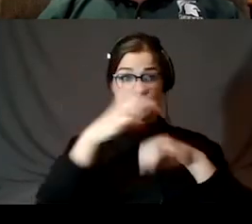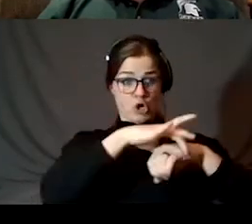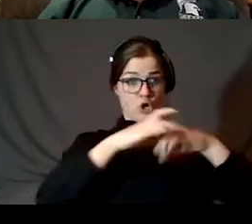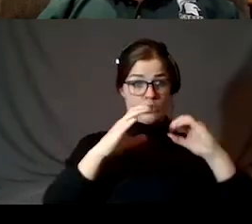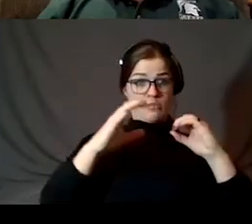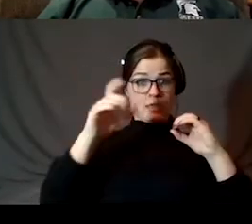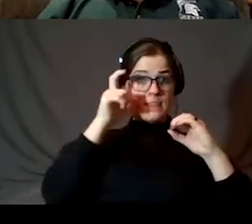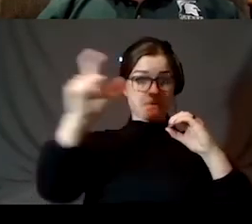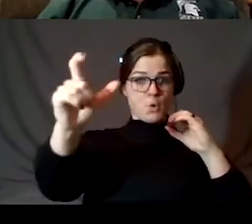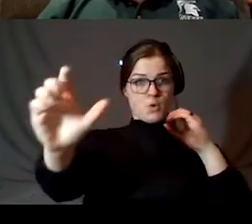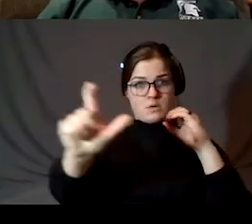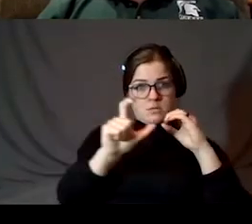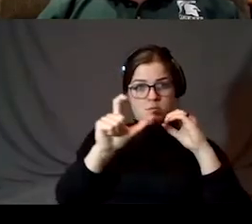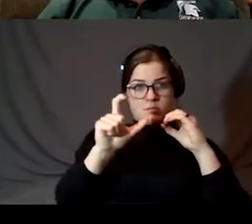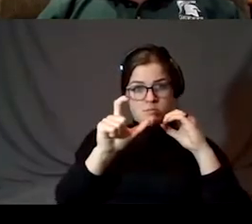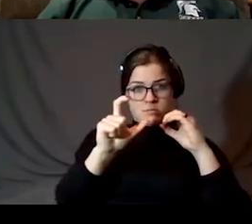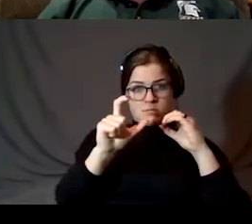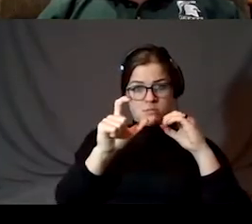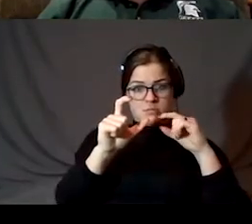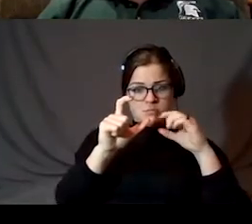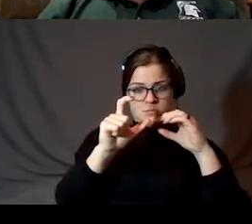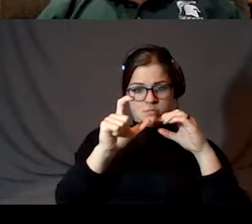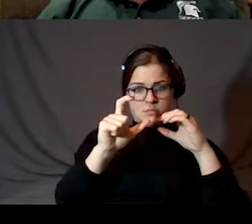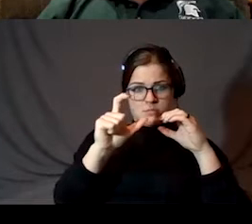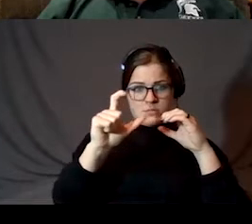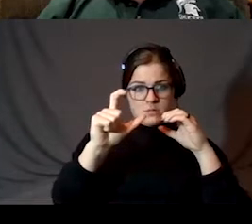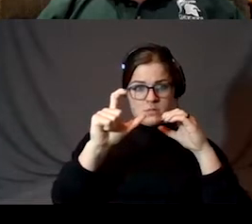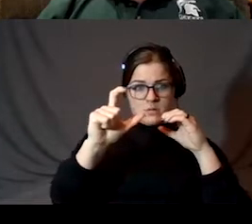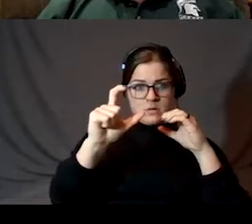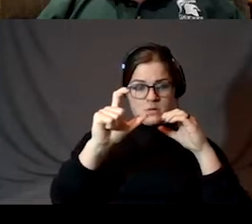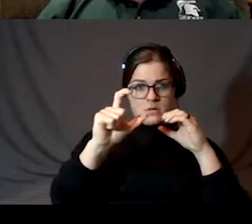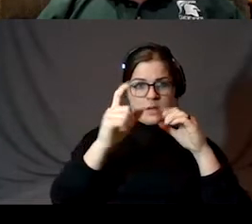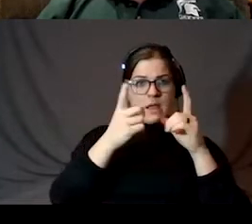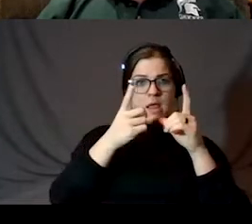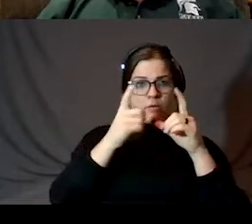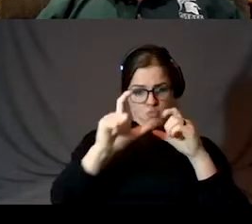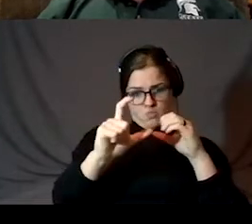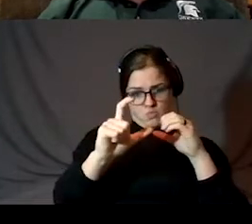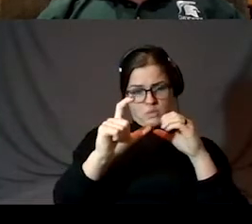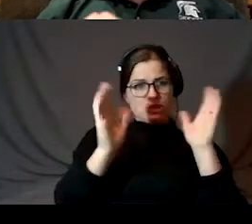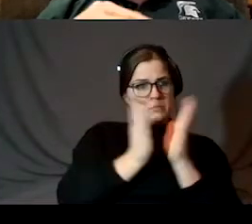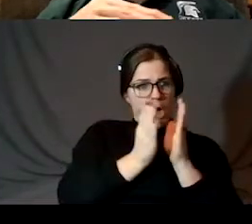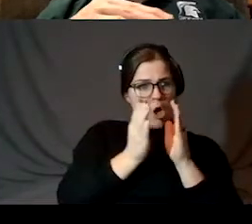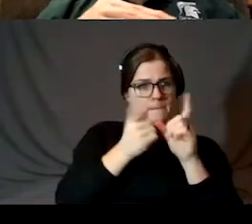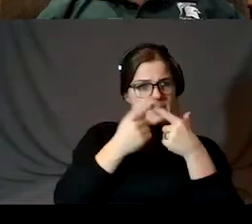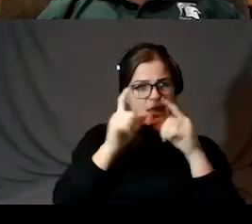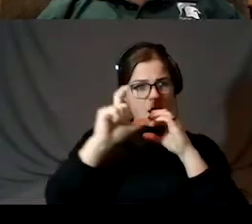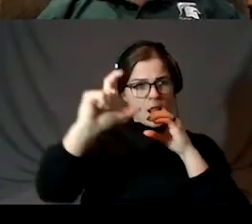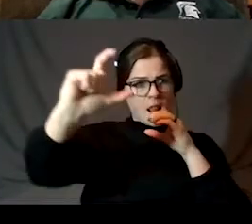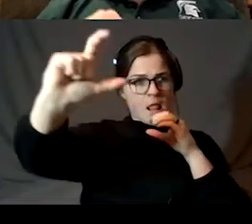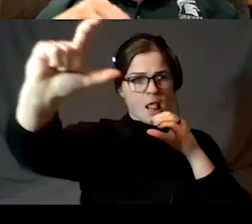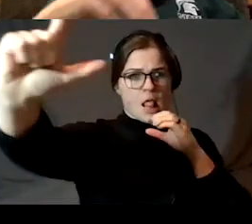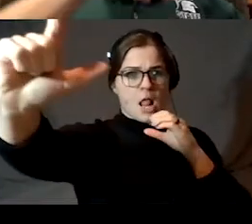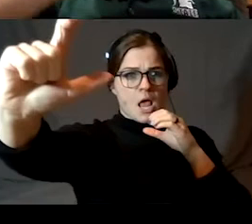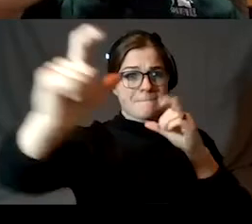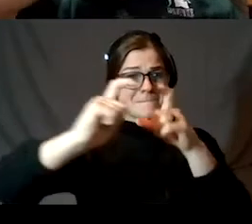it'll look just the same size as if the moon is much larger and way back here. We need to know both the distance,